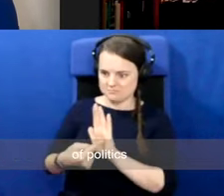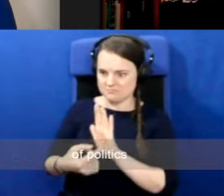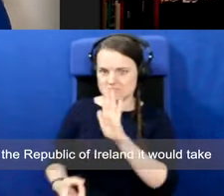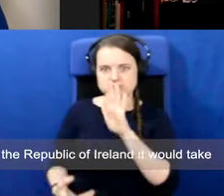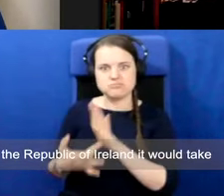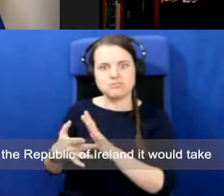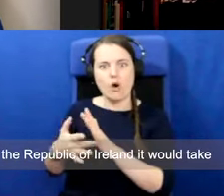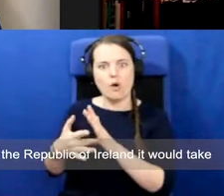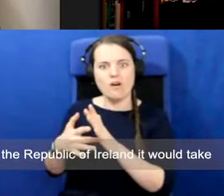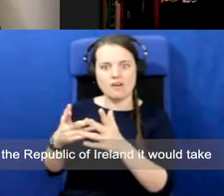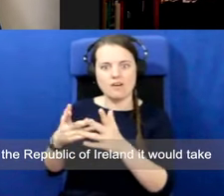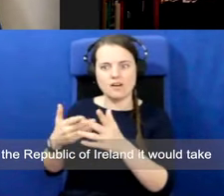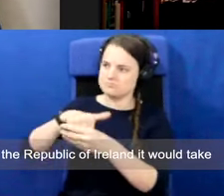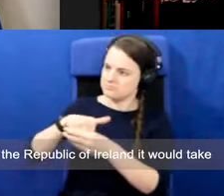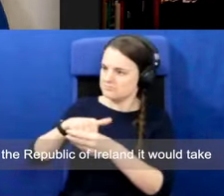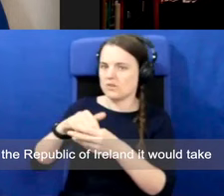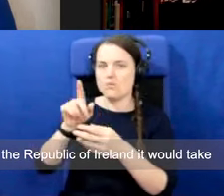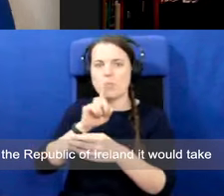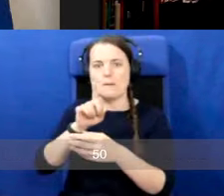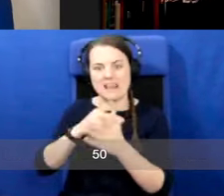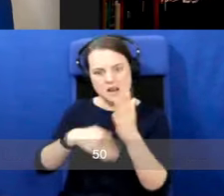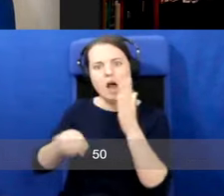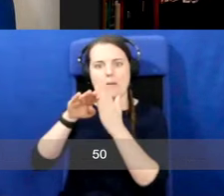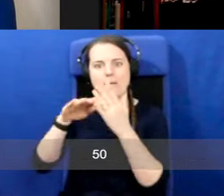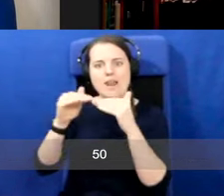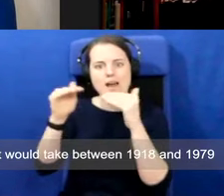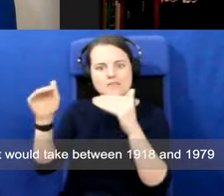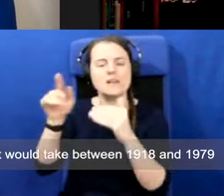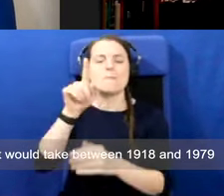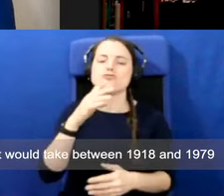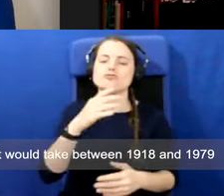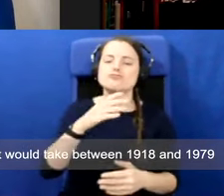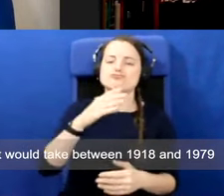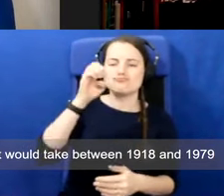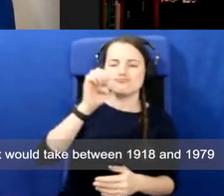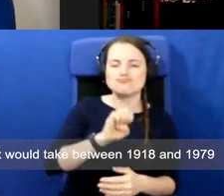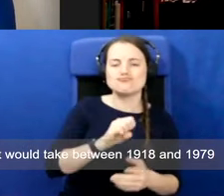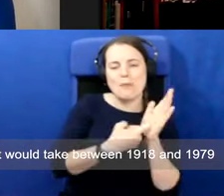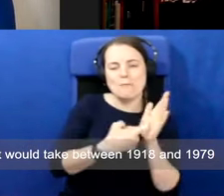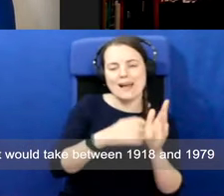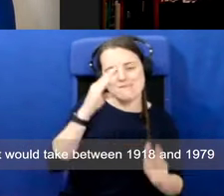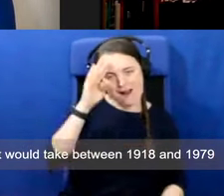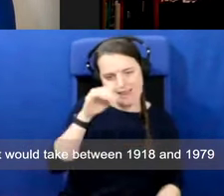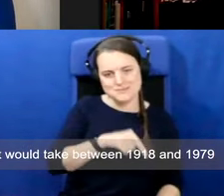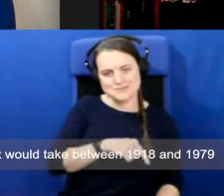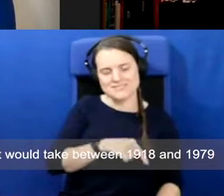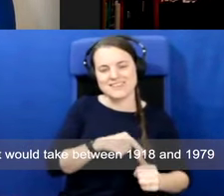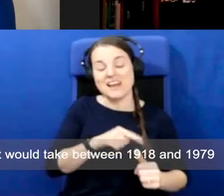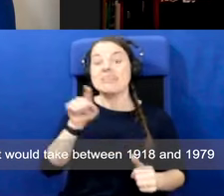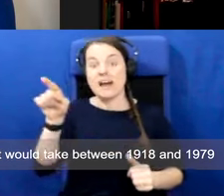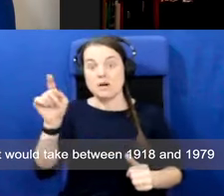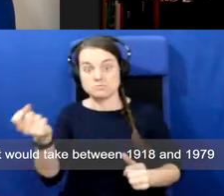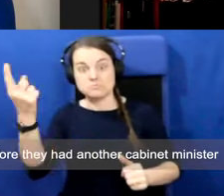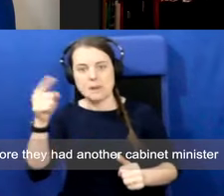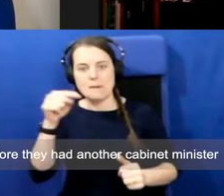levels of politics. In the Republic of Ireland, would take 50, it would take between 1918